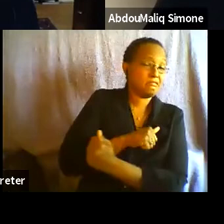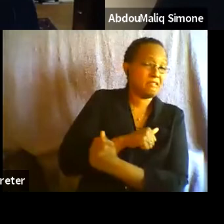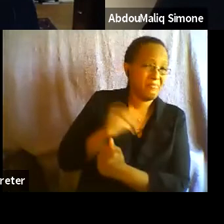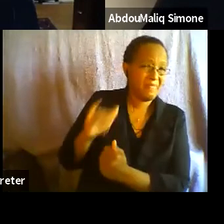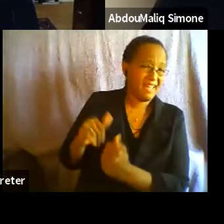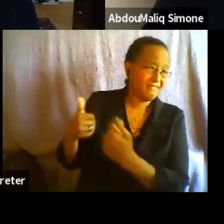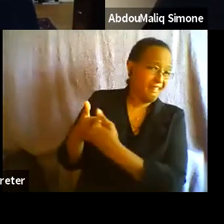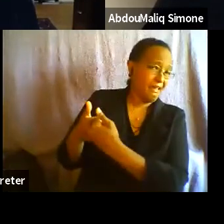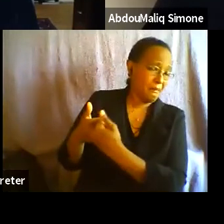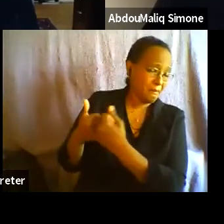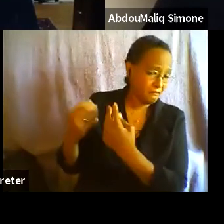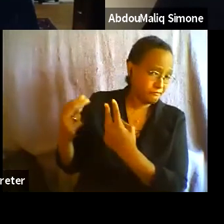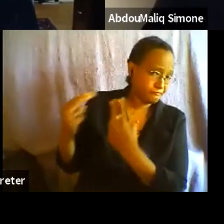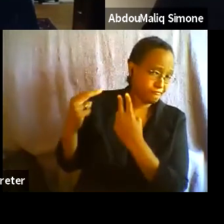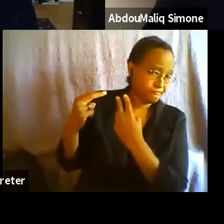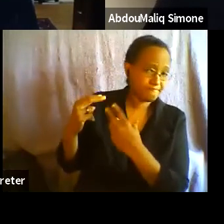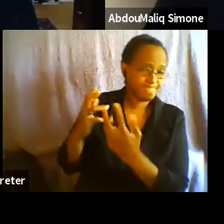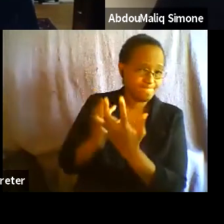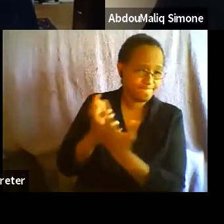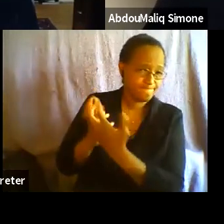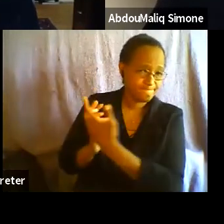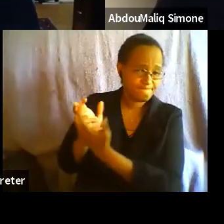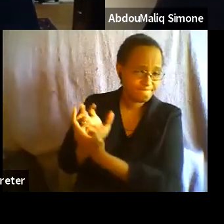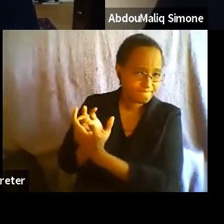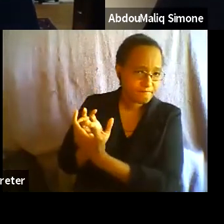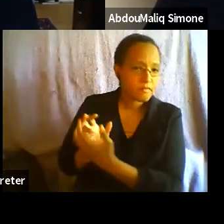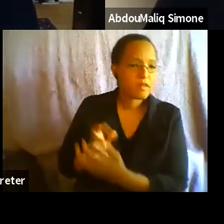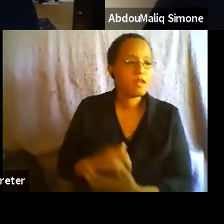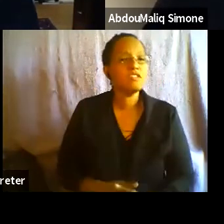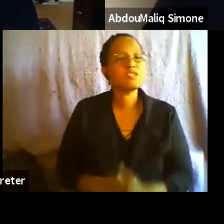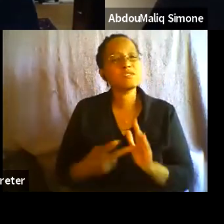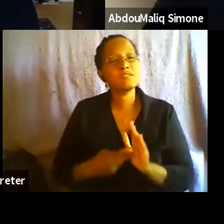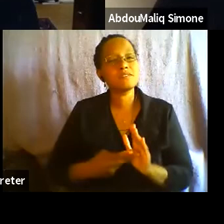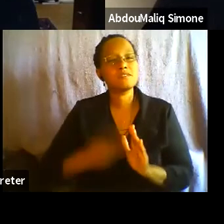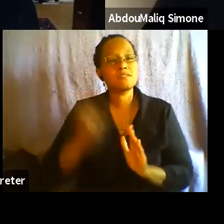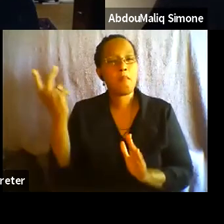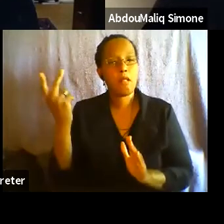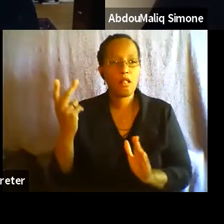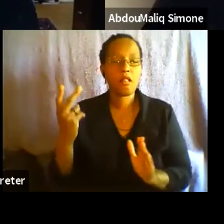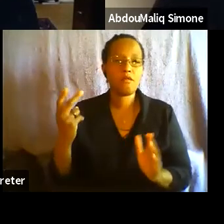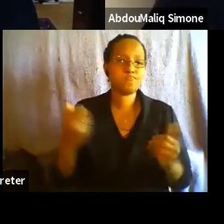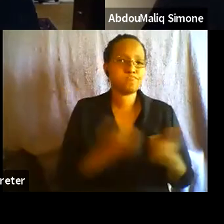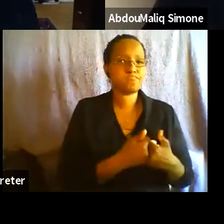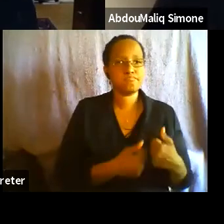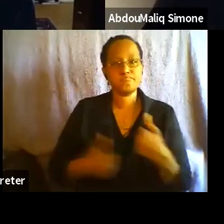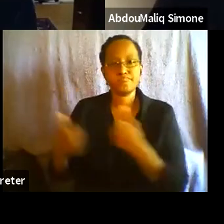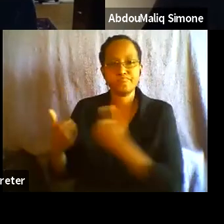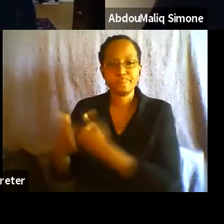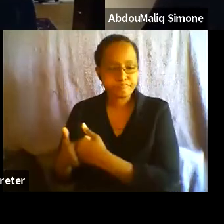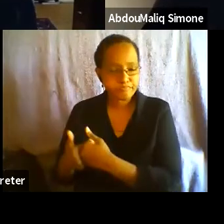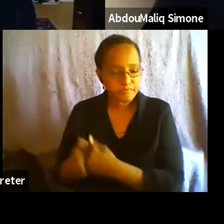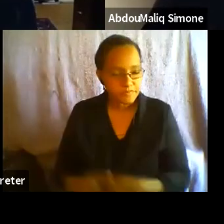game. Um, and so it's a kind of double-edged sword at the, at the, on the one hand, it's